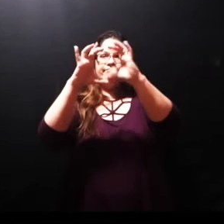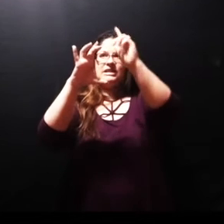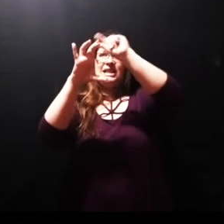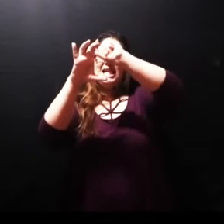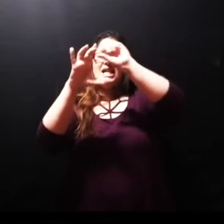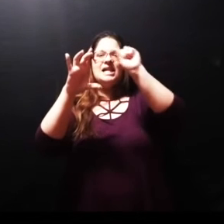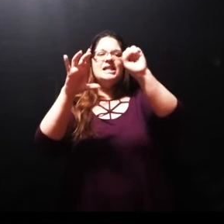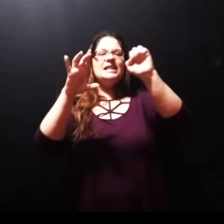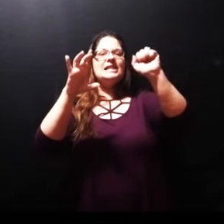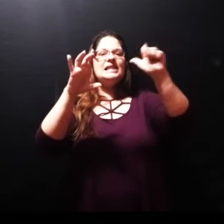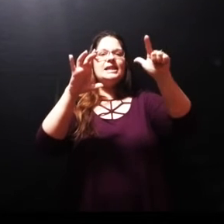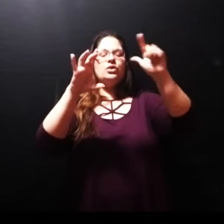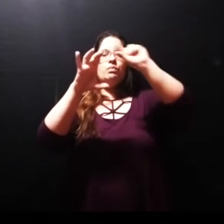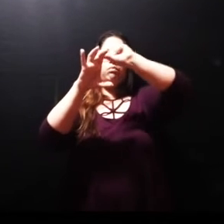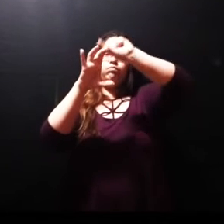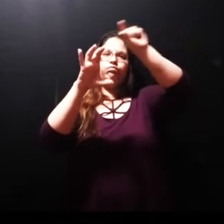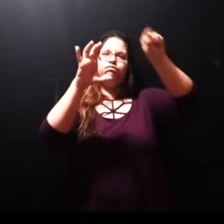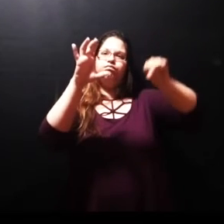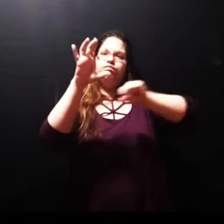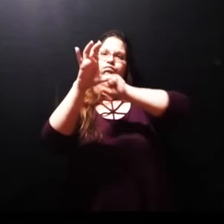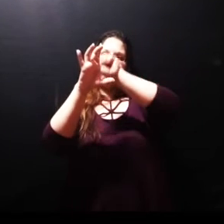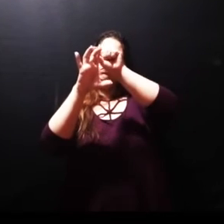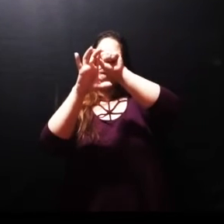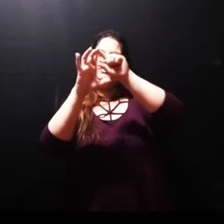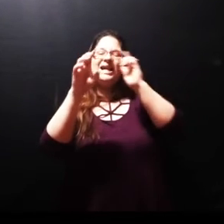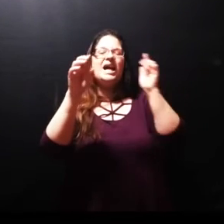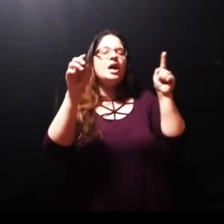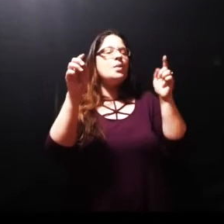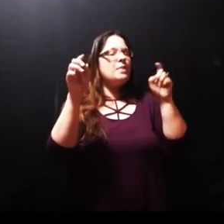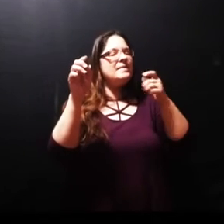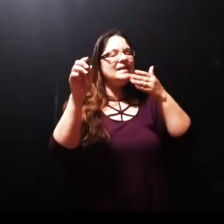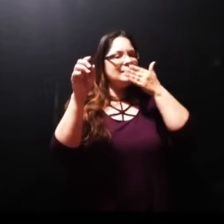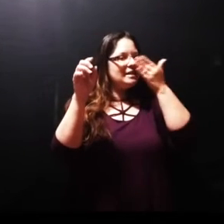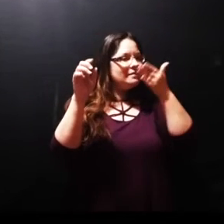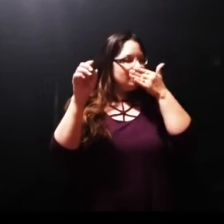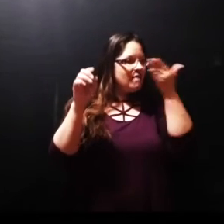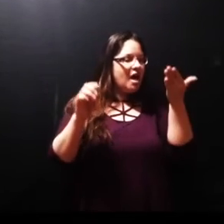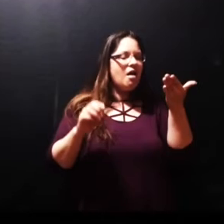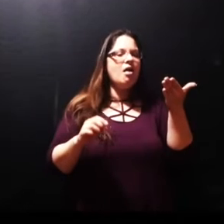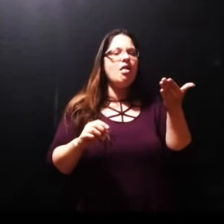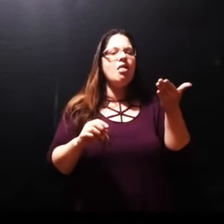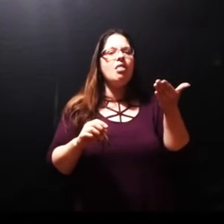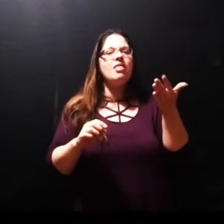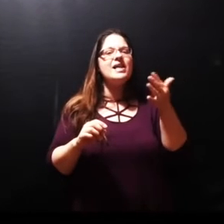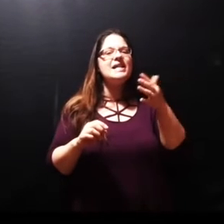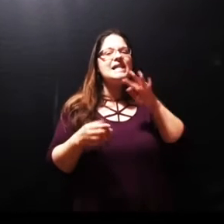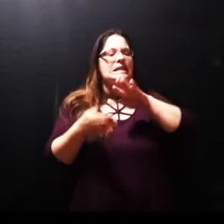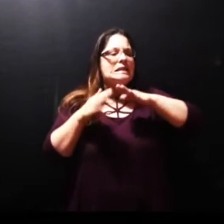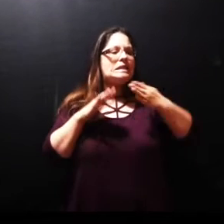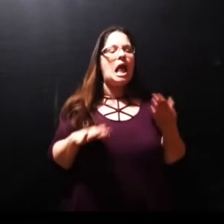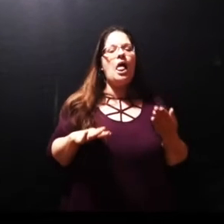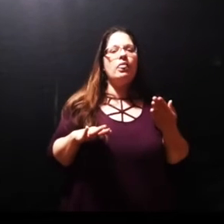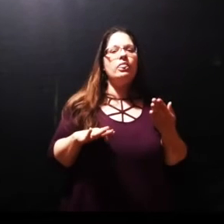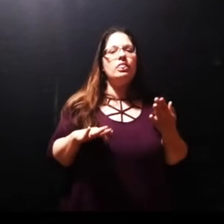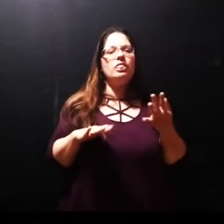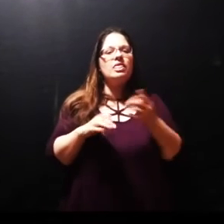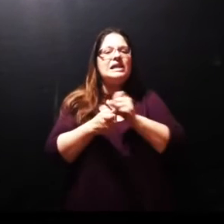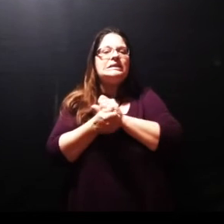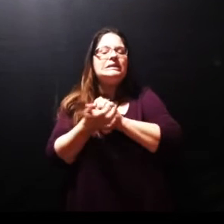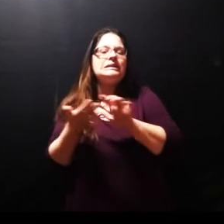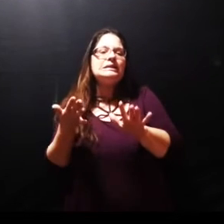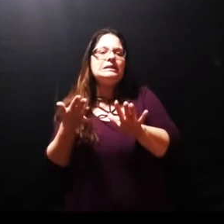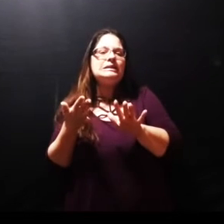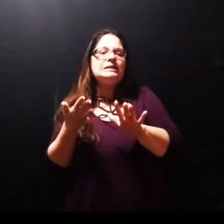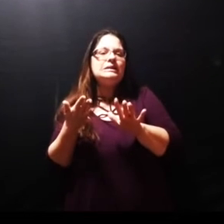odor of decomposition was seeping out four days would put a body into a full gallop of